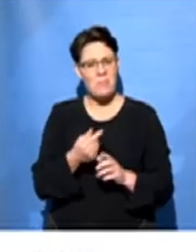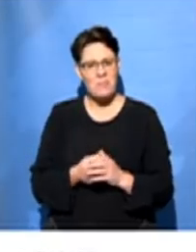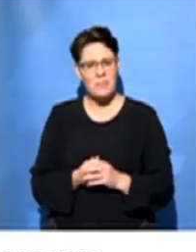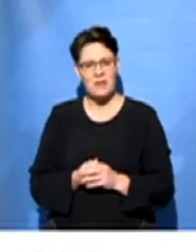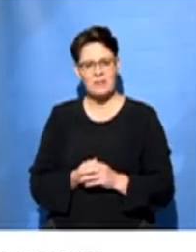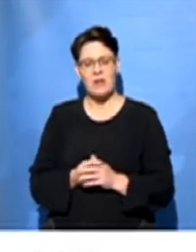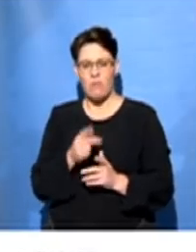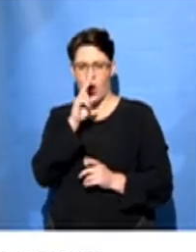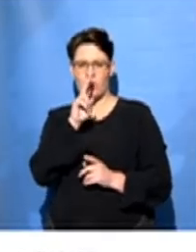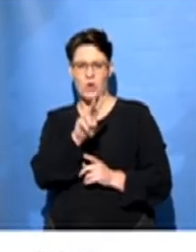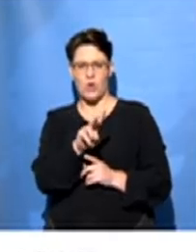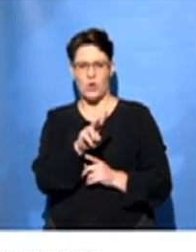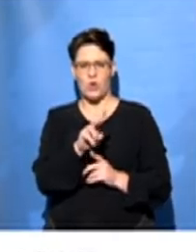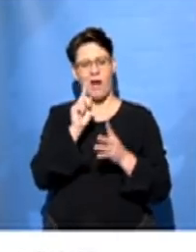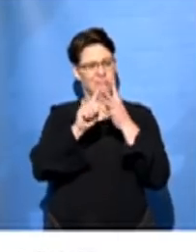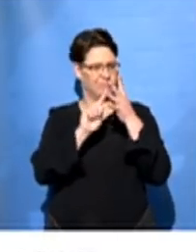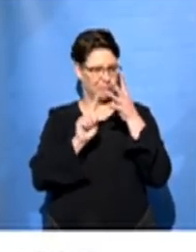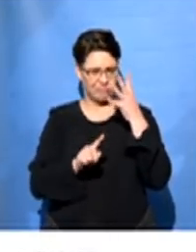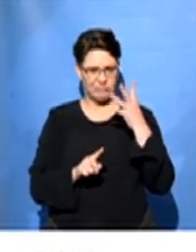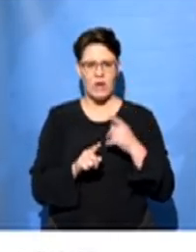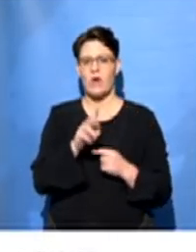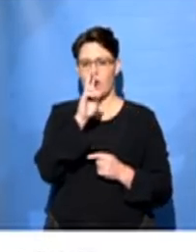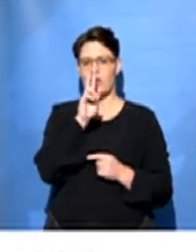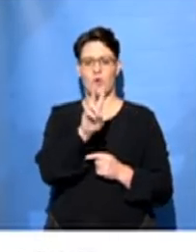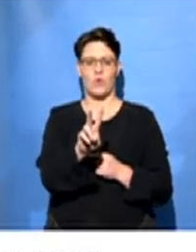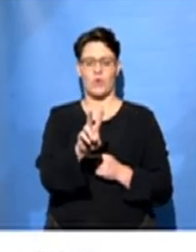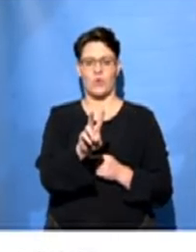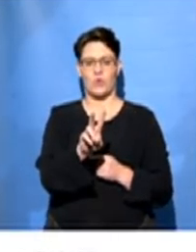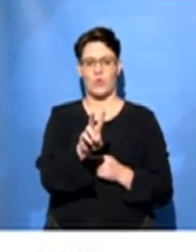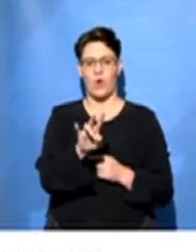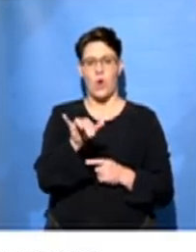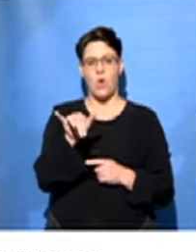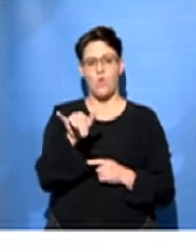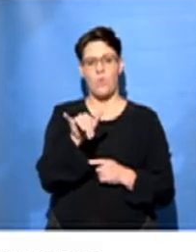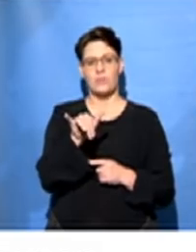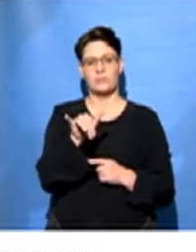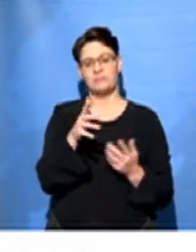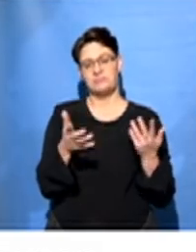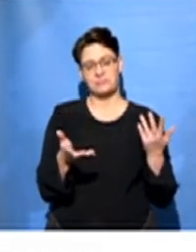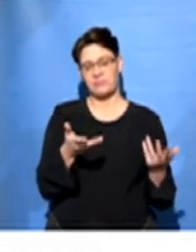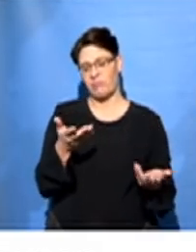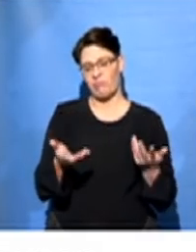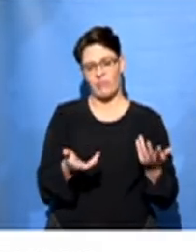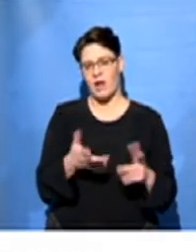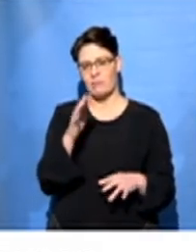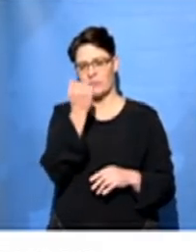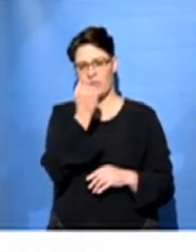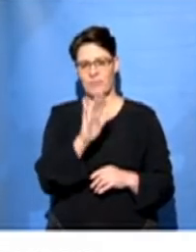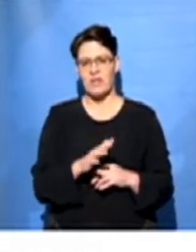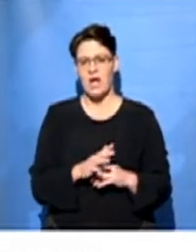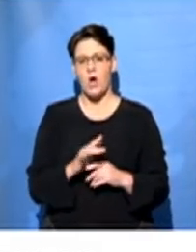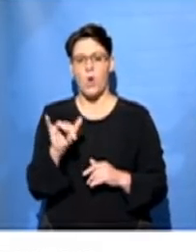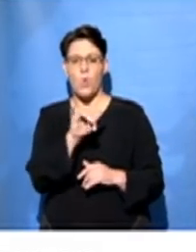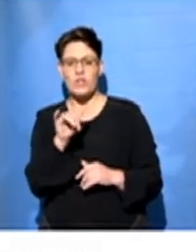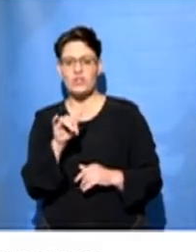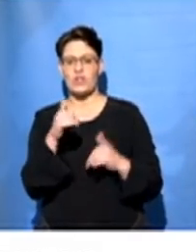Yeah, so we can look at a couple of other things. So one, we can look at which, sorry, which